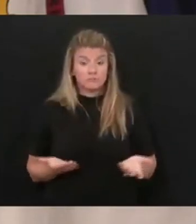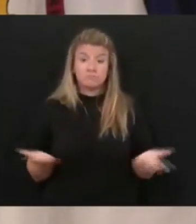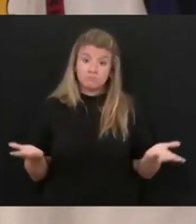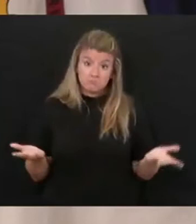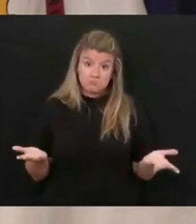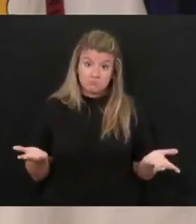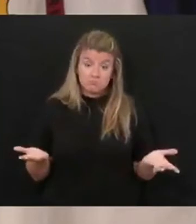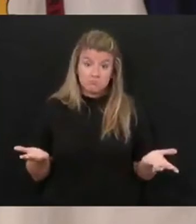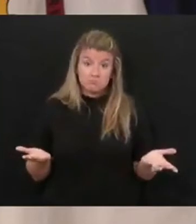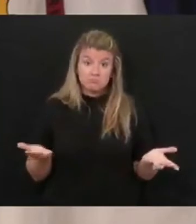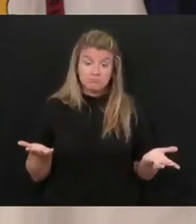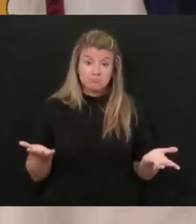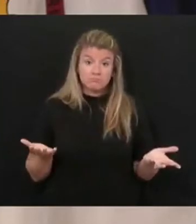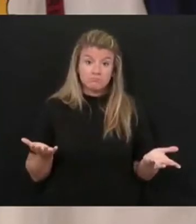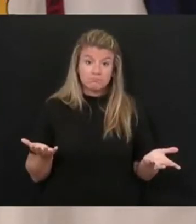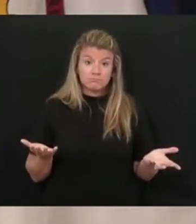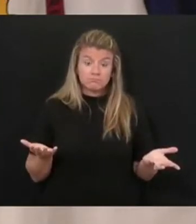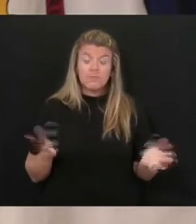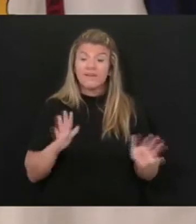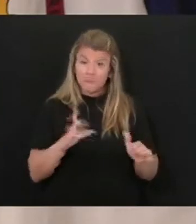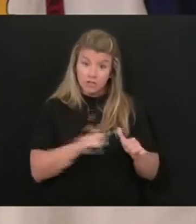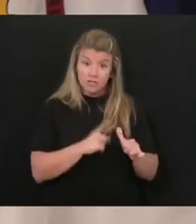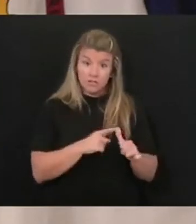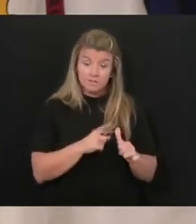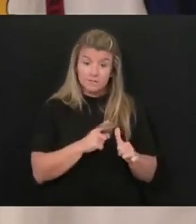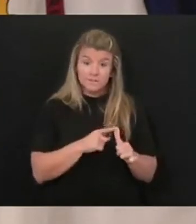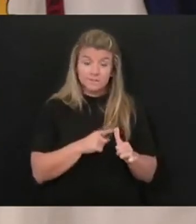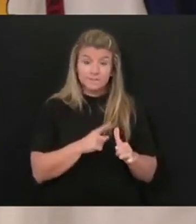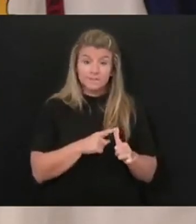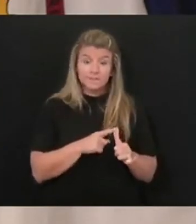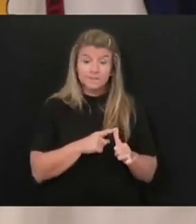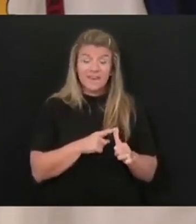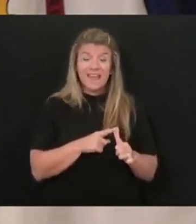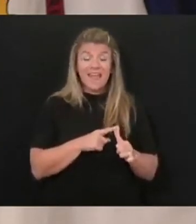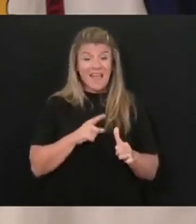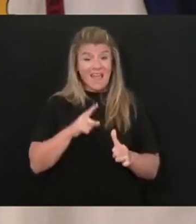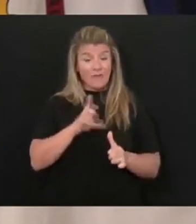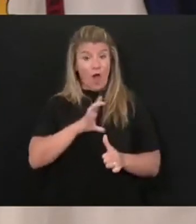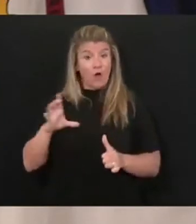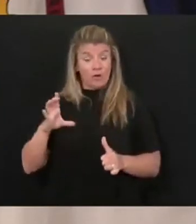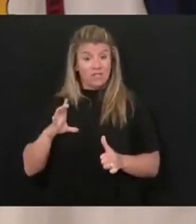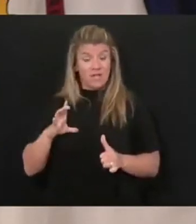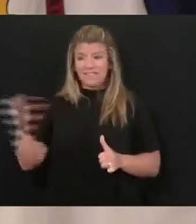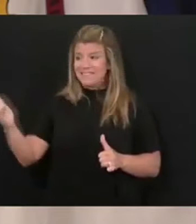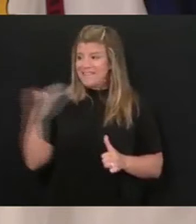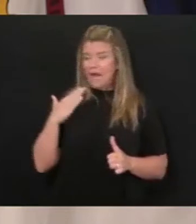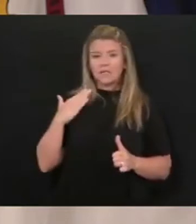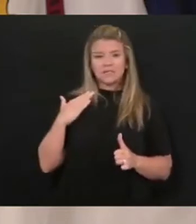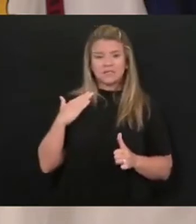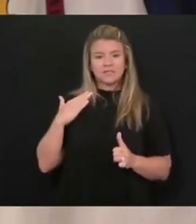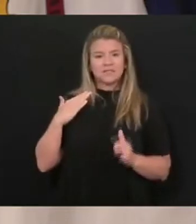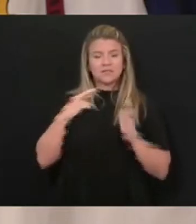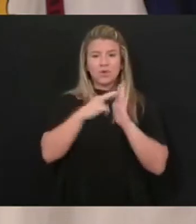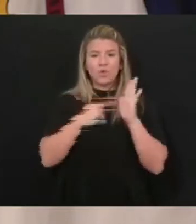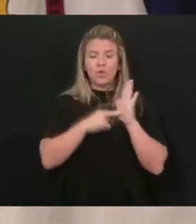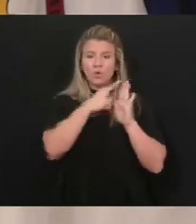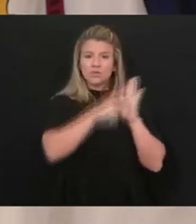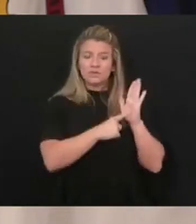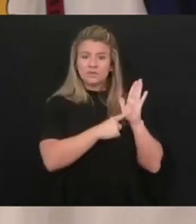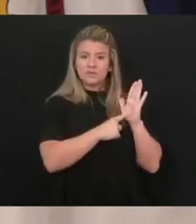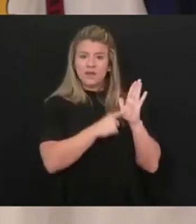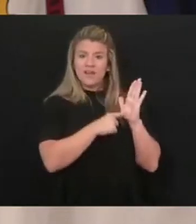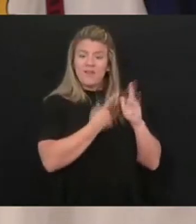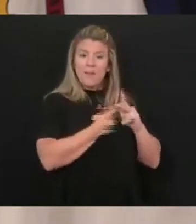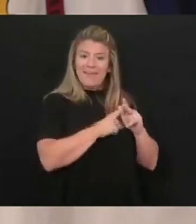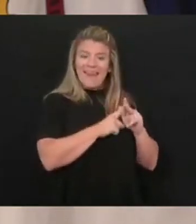Now, let me tell you. First of all, you know, if Congress would have sent us something right out of the get-go that